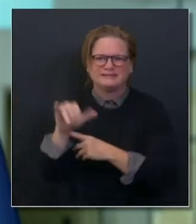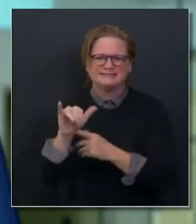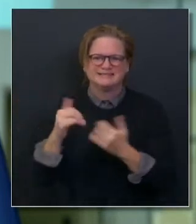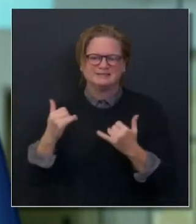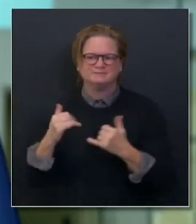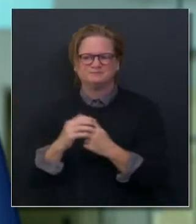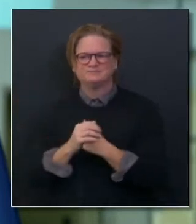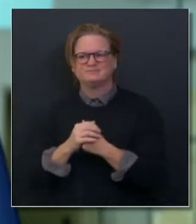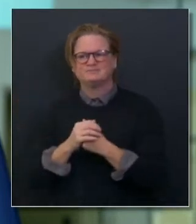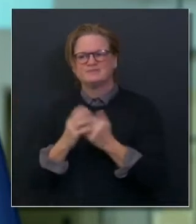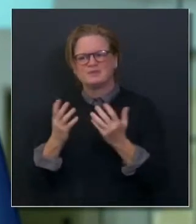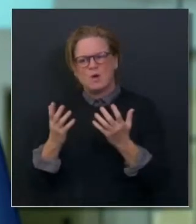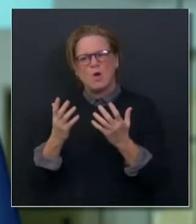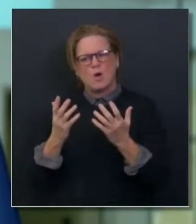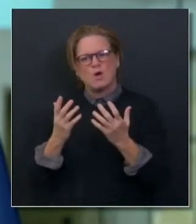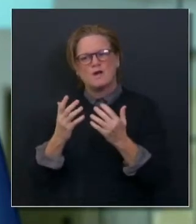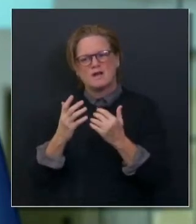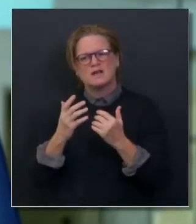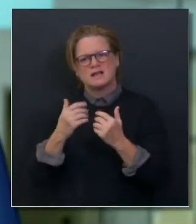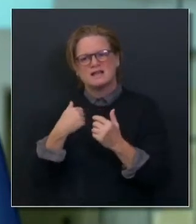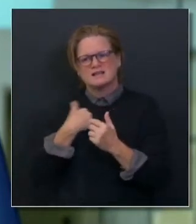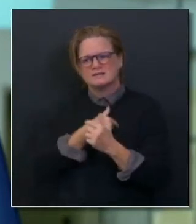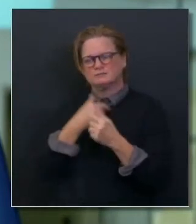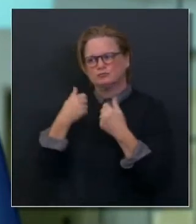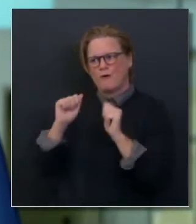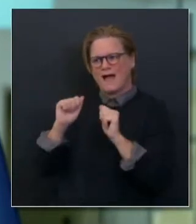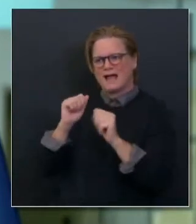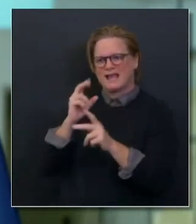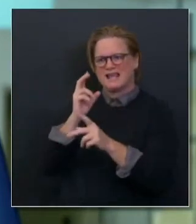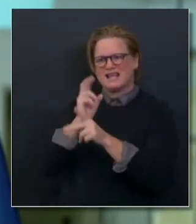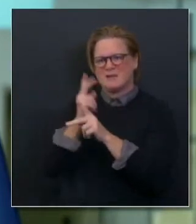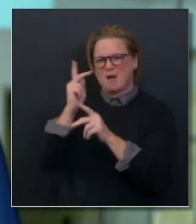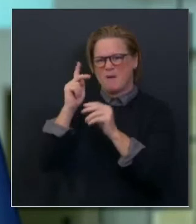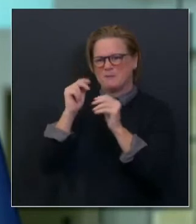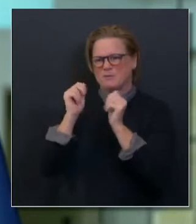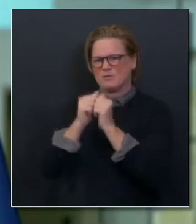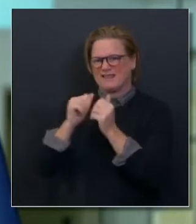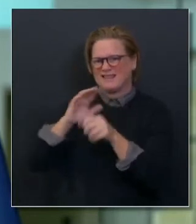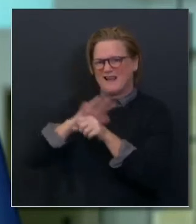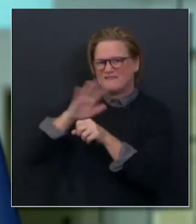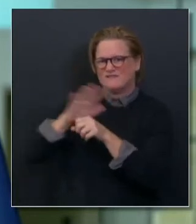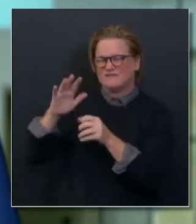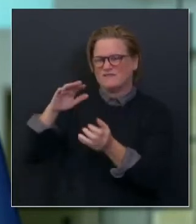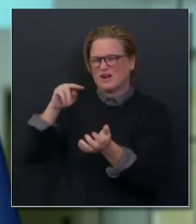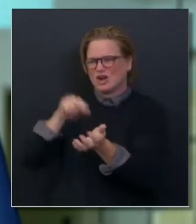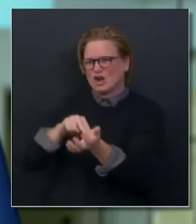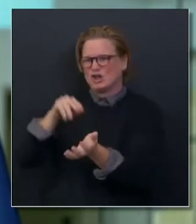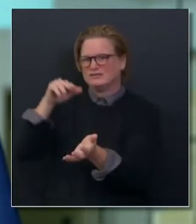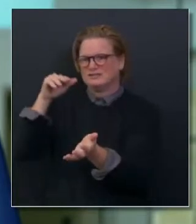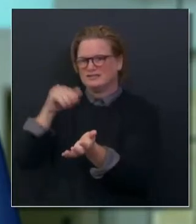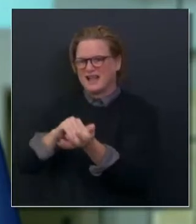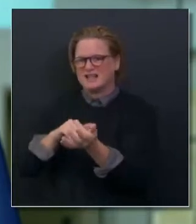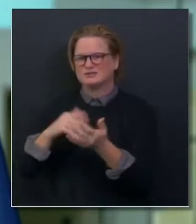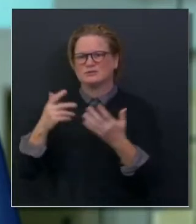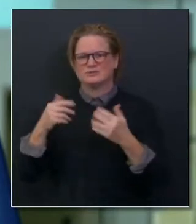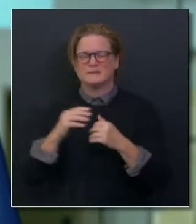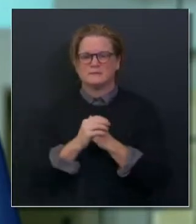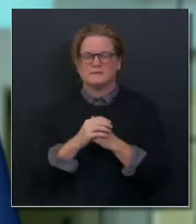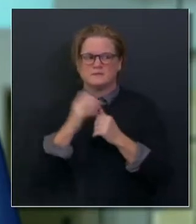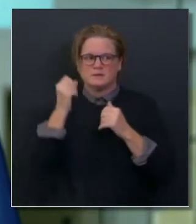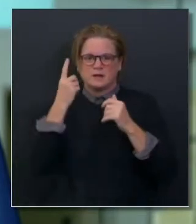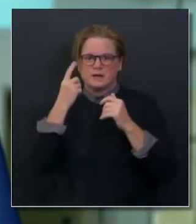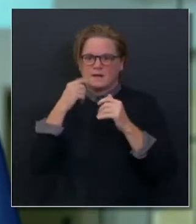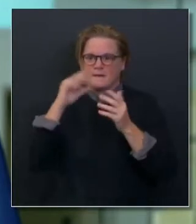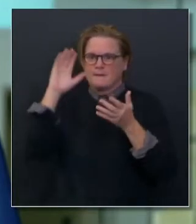situations. We've been planning effectively, staying ahead on the planning. So we can anticipate in the next few